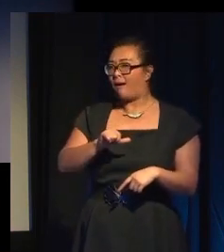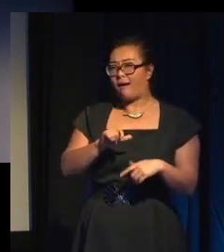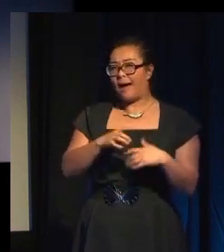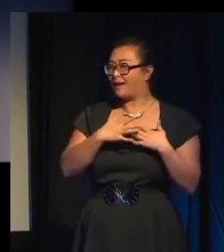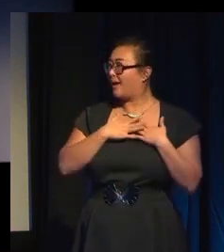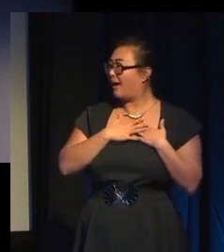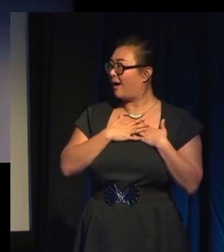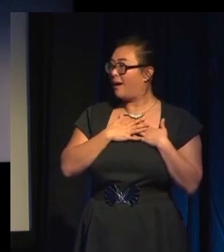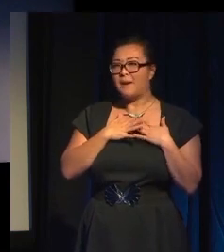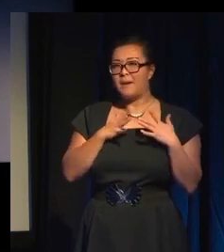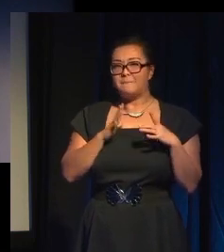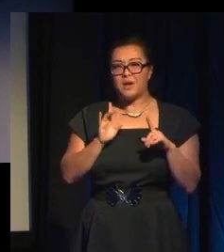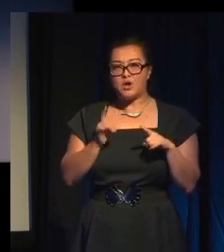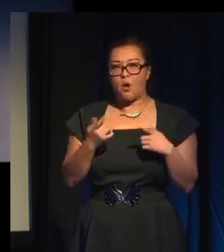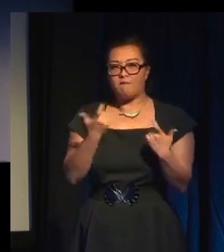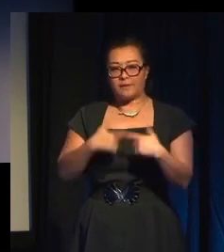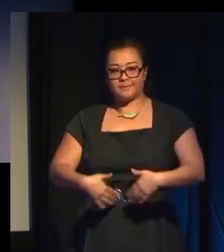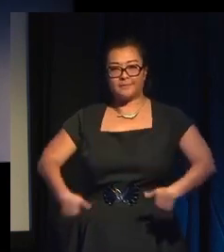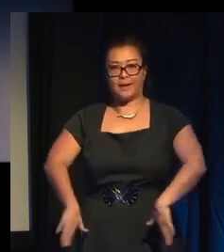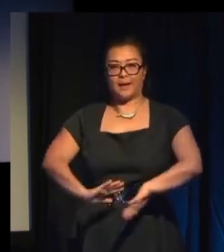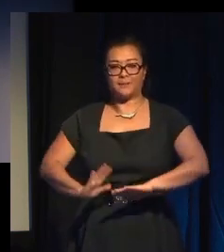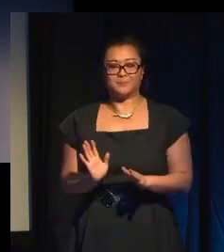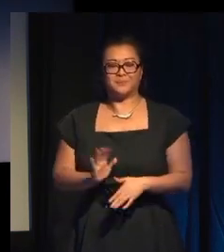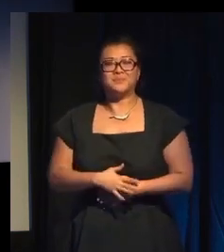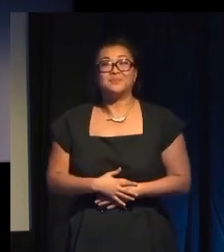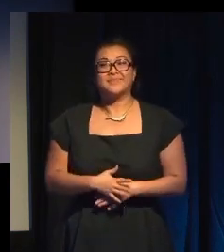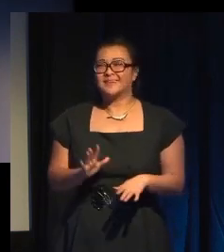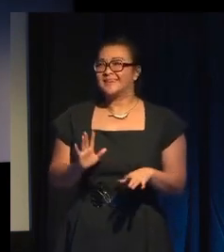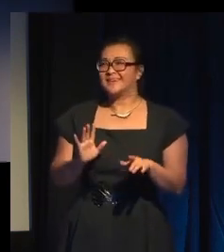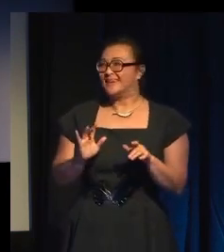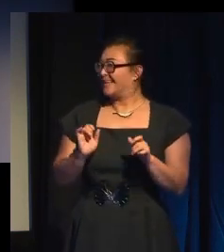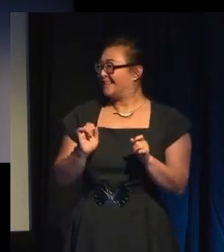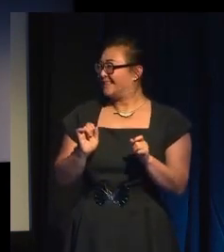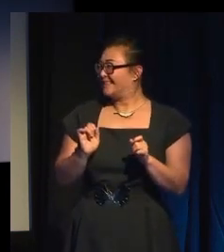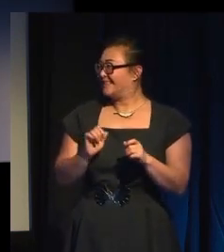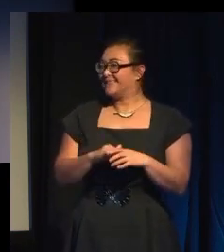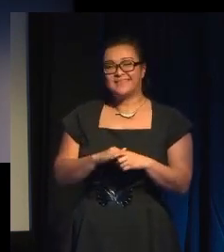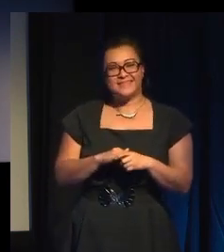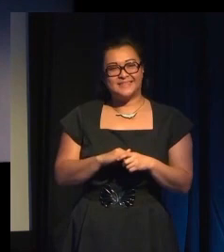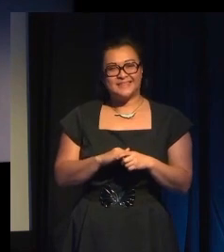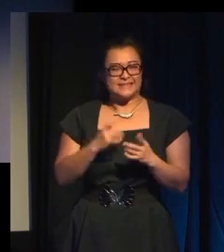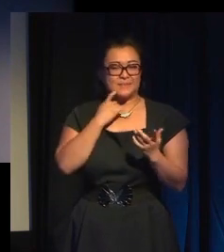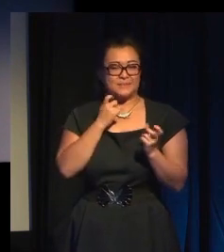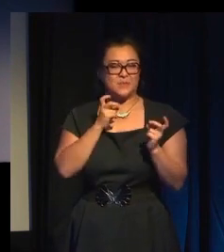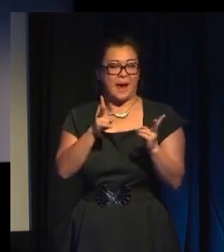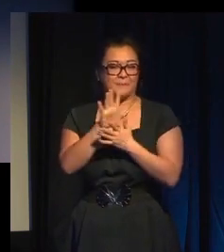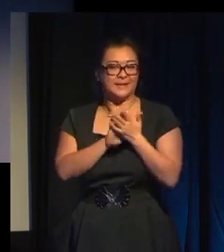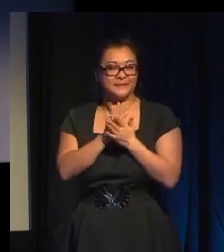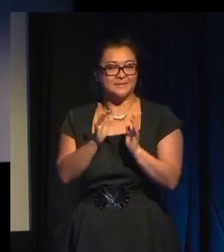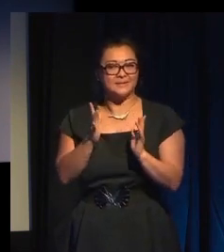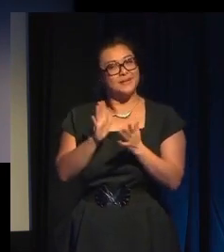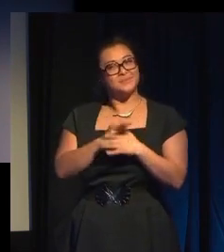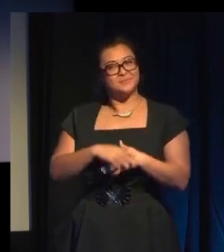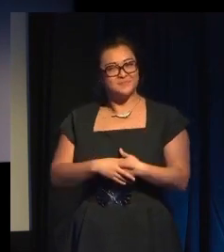here and here. That's the best way I can explain. I mean, the simplest way I can explain that, right?